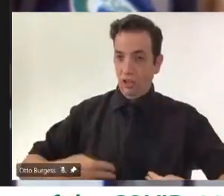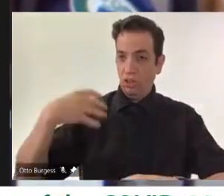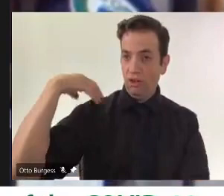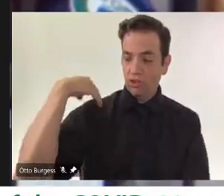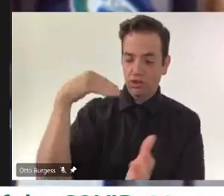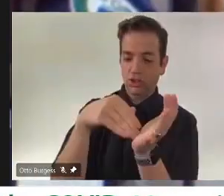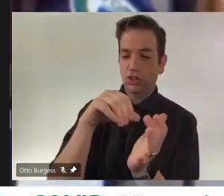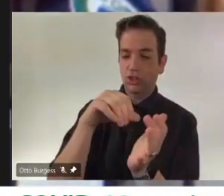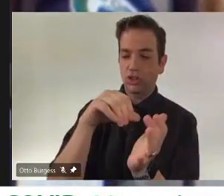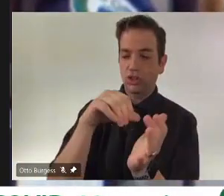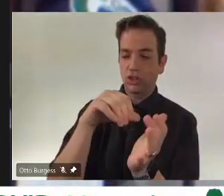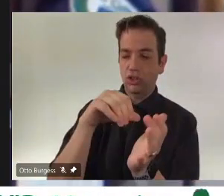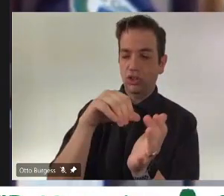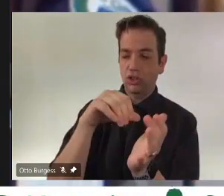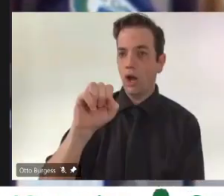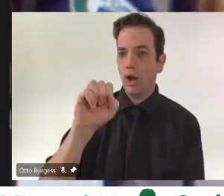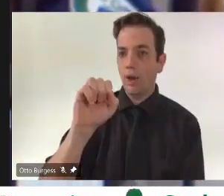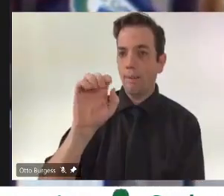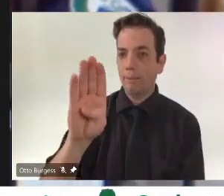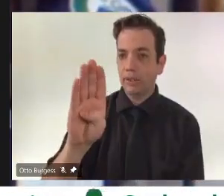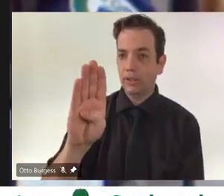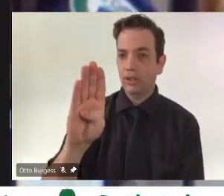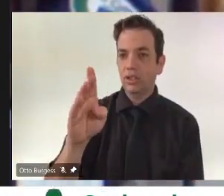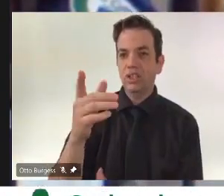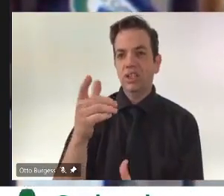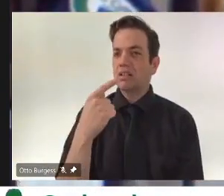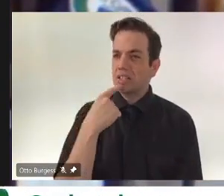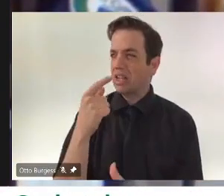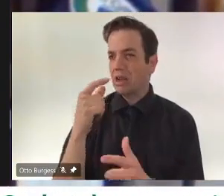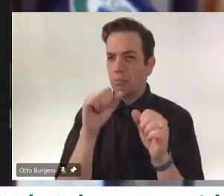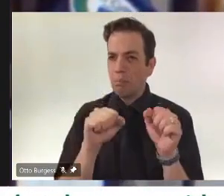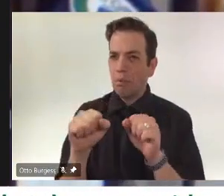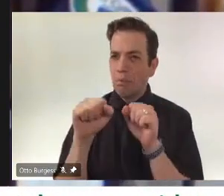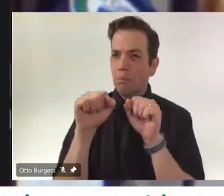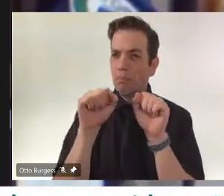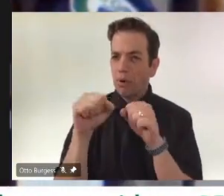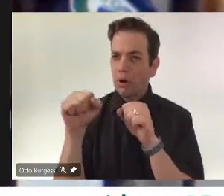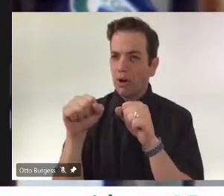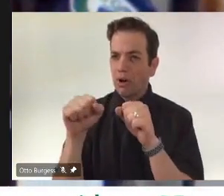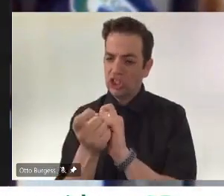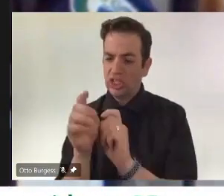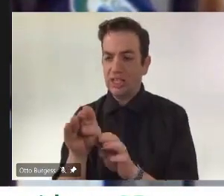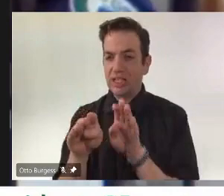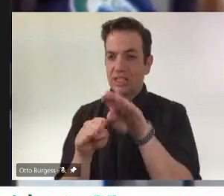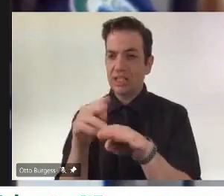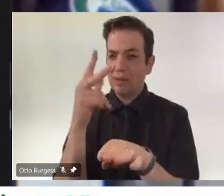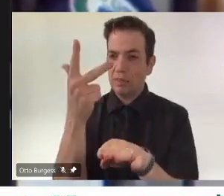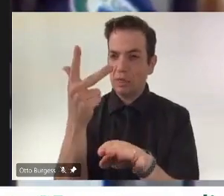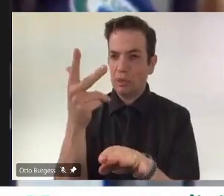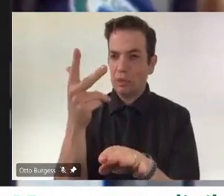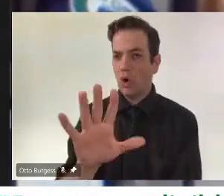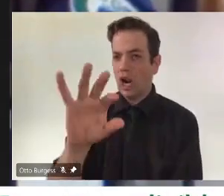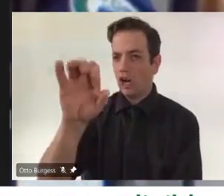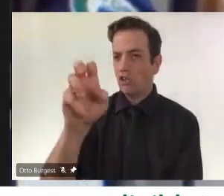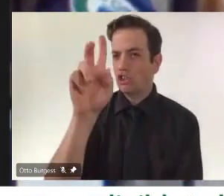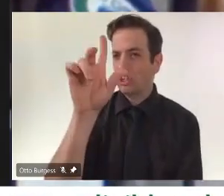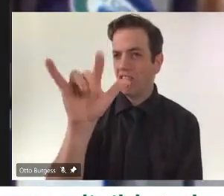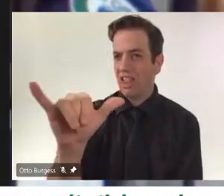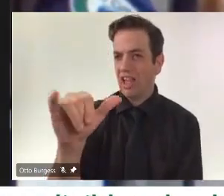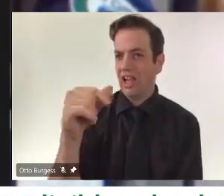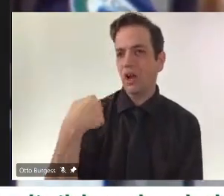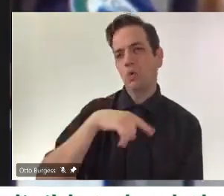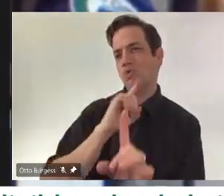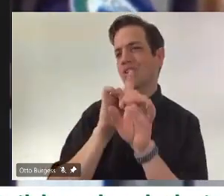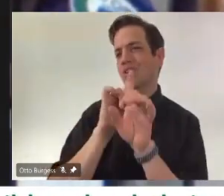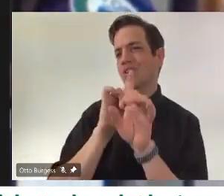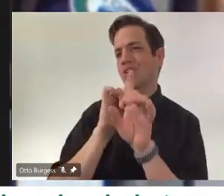be likely sometime in July, and we'll make an announcement at a later date. All of this has been possible because we are vaccinating so